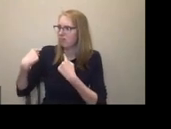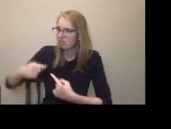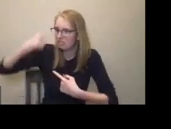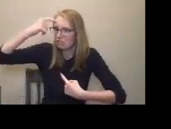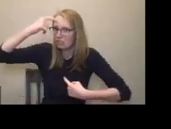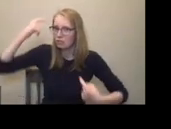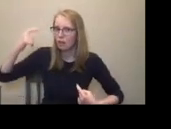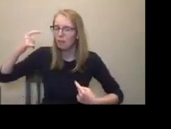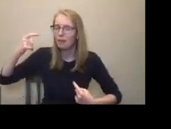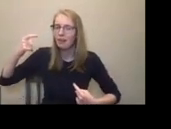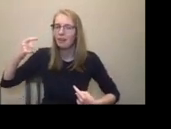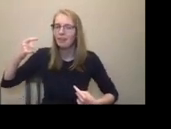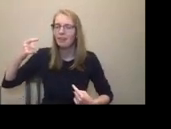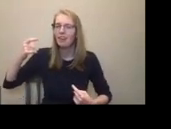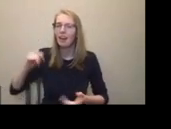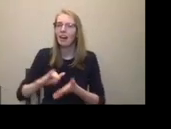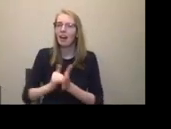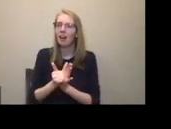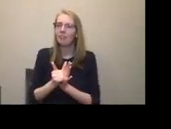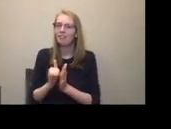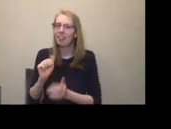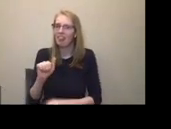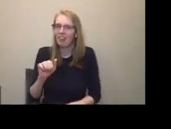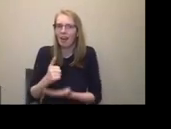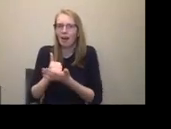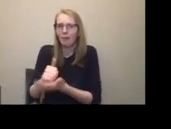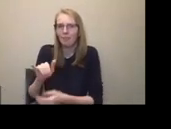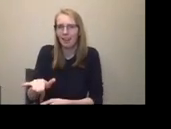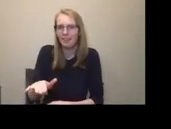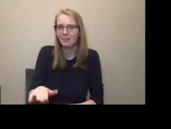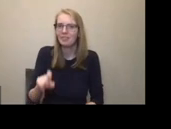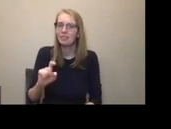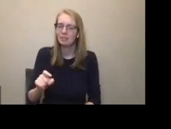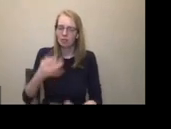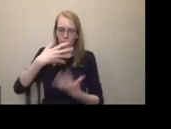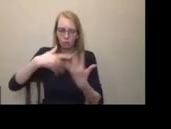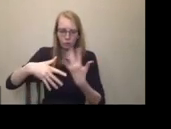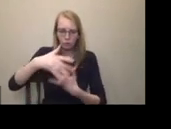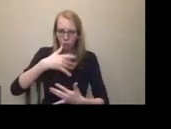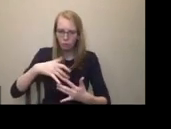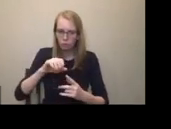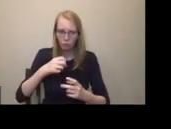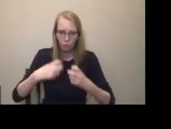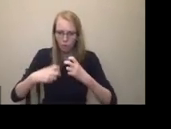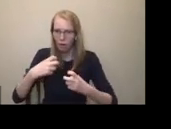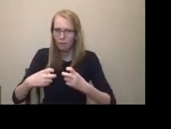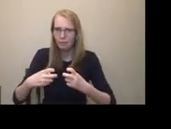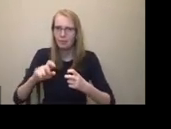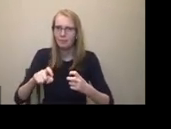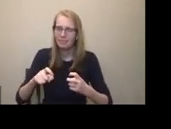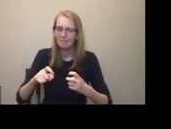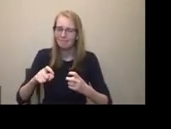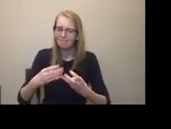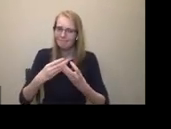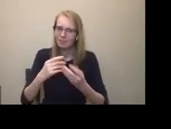as an individual if we're not attending to the social consequences. So that's basically collective wellness in a summary of it.